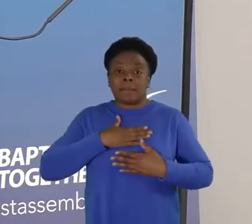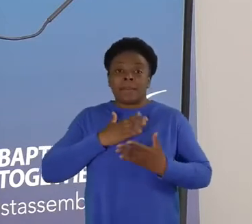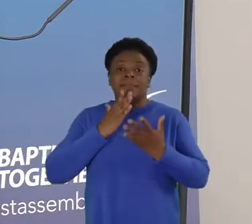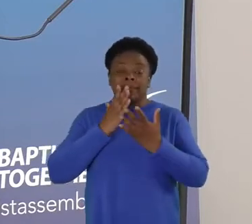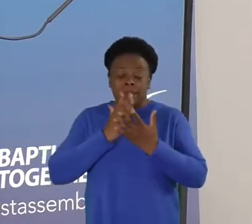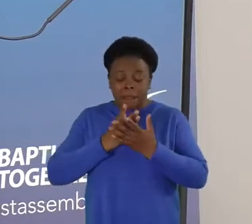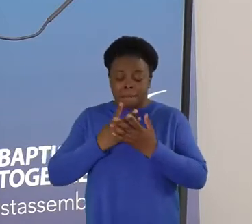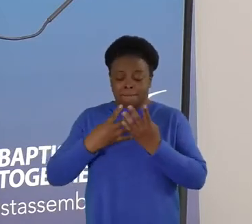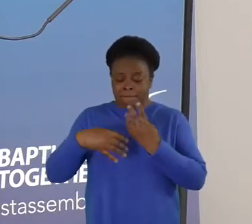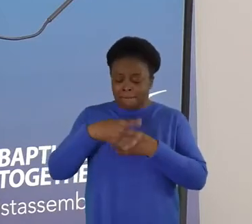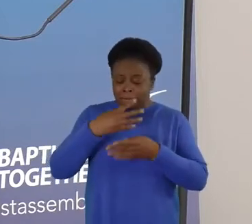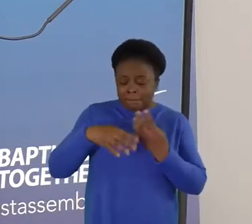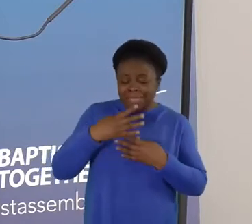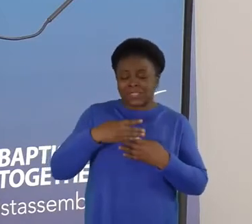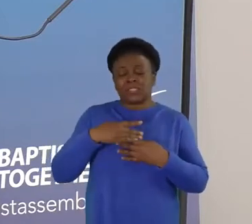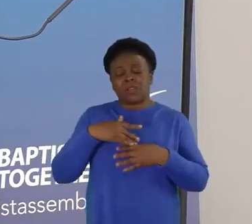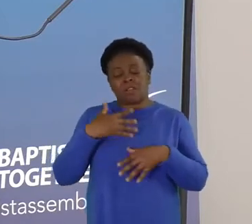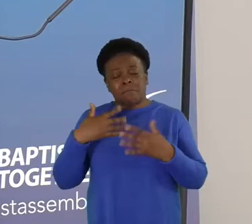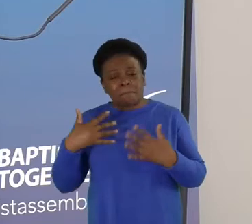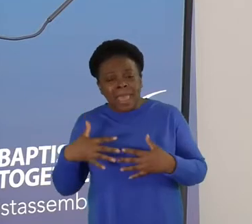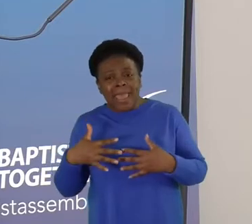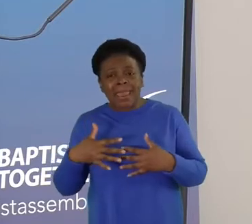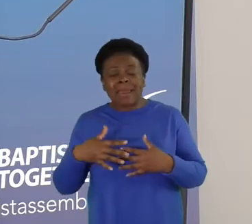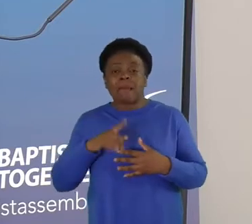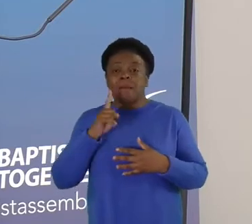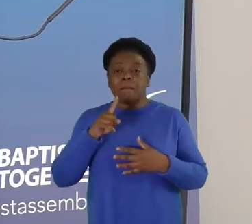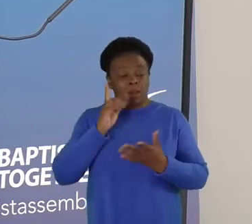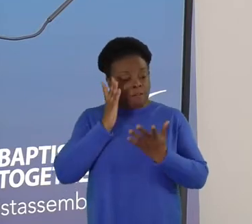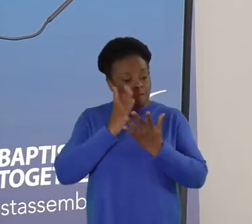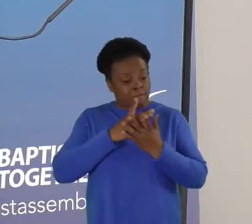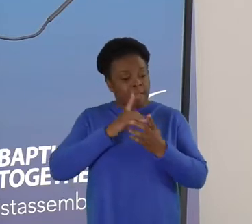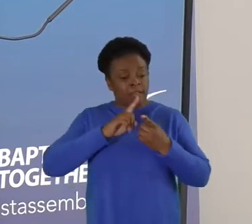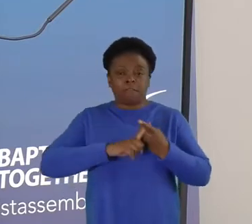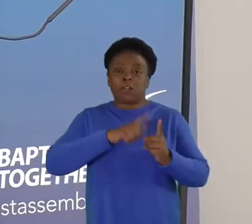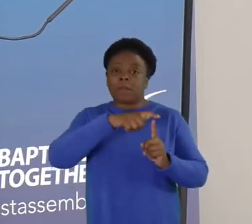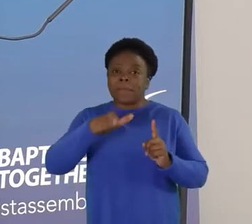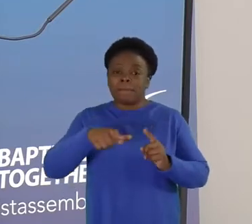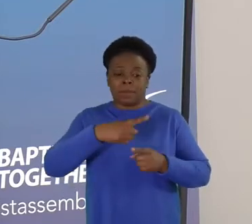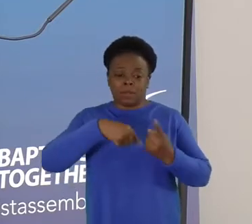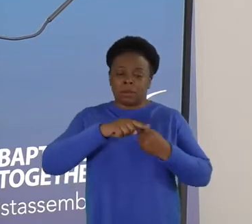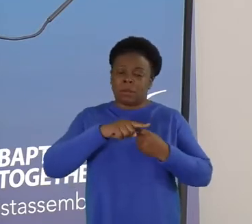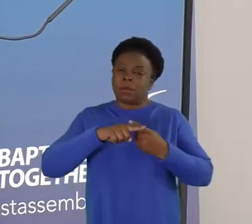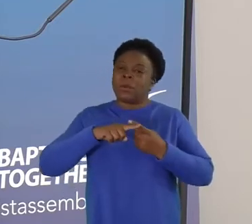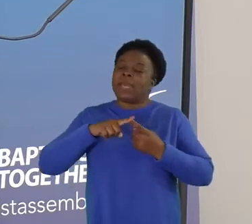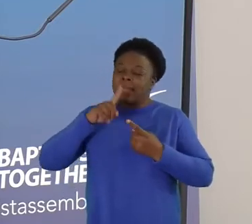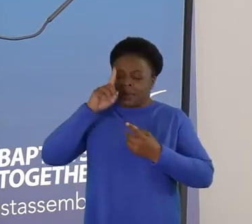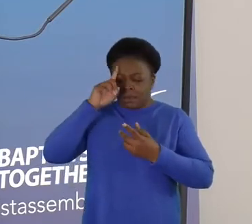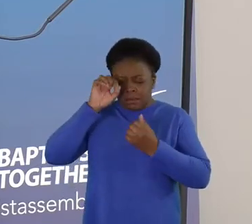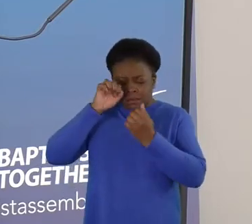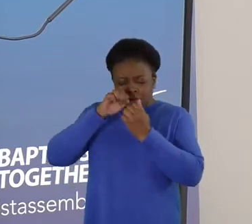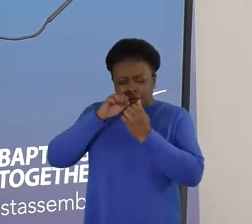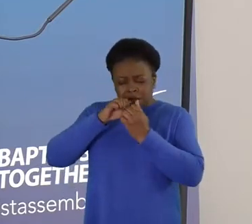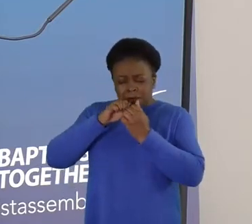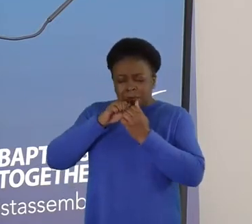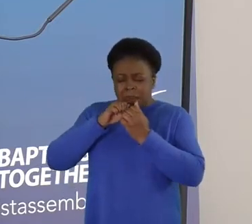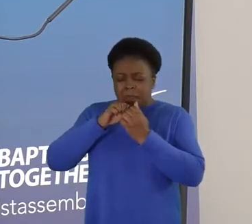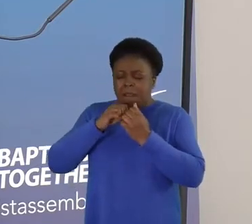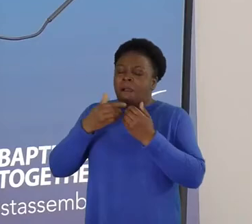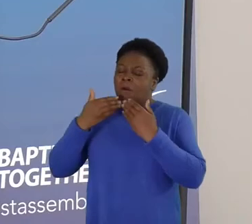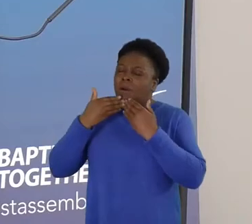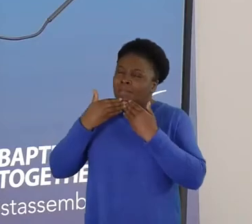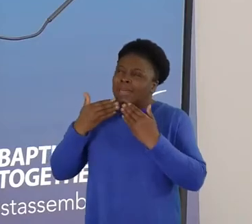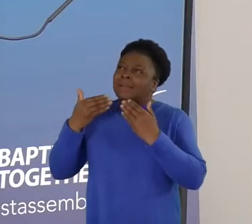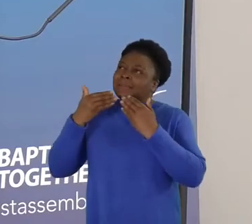In the midst of pain, faithful people seeking to hold on to the things that they are still thankful